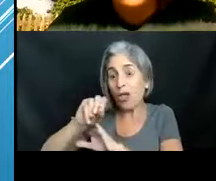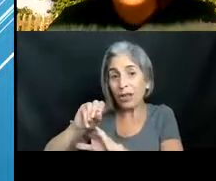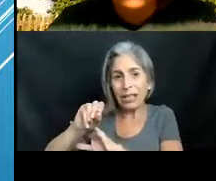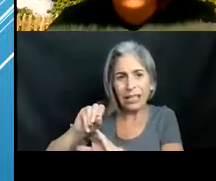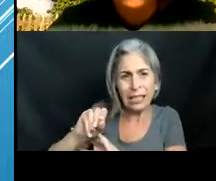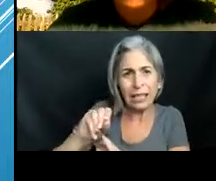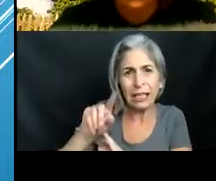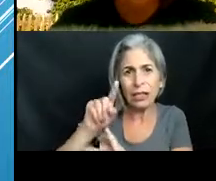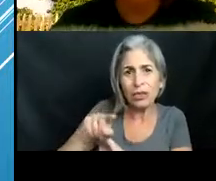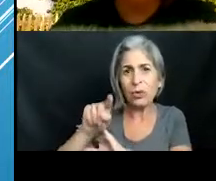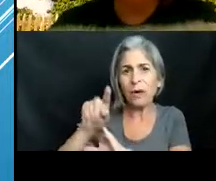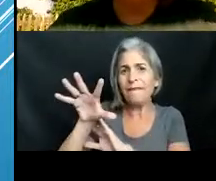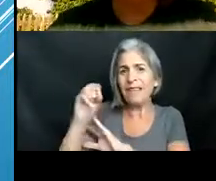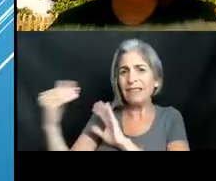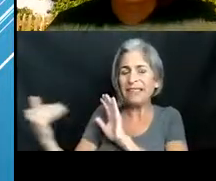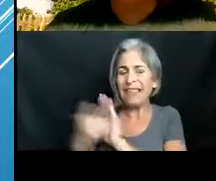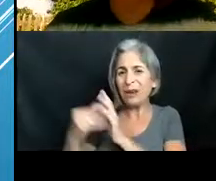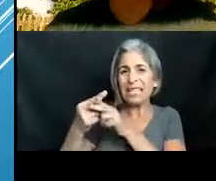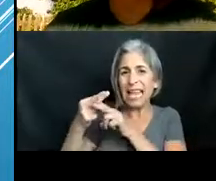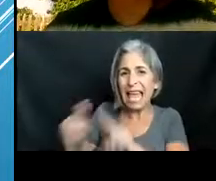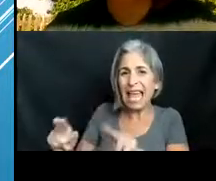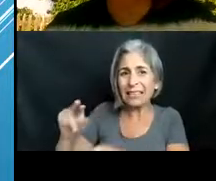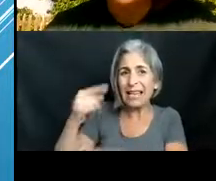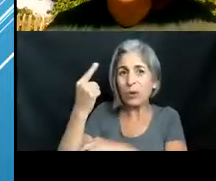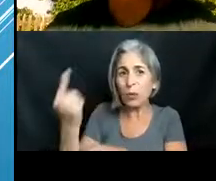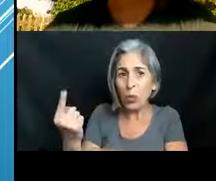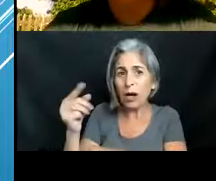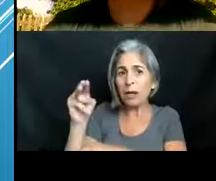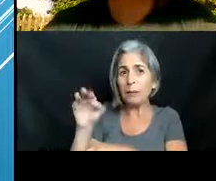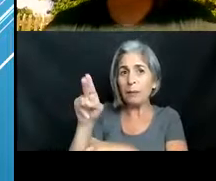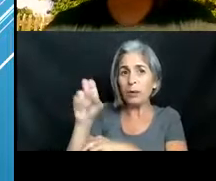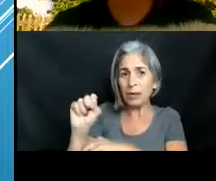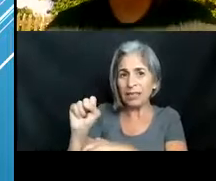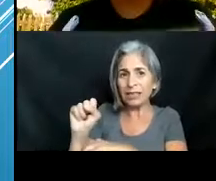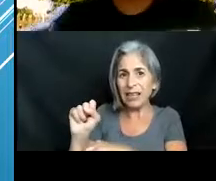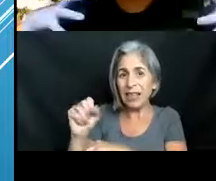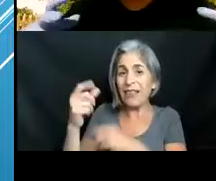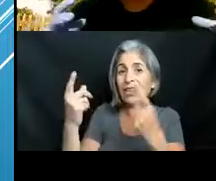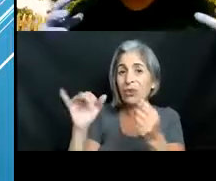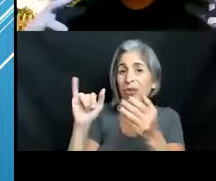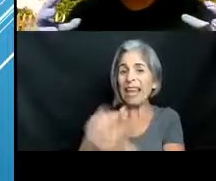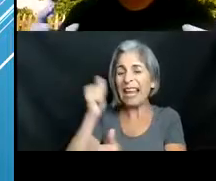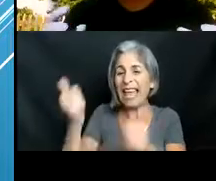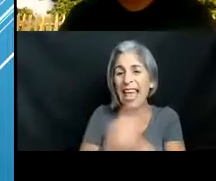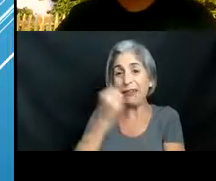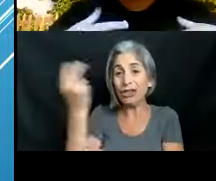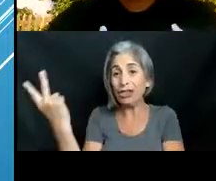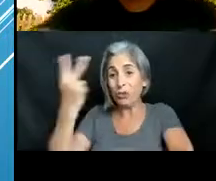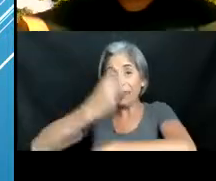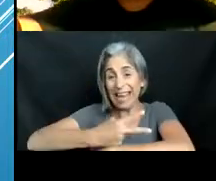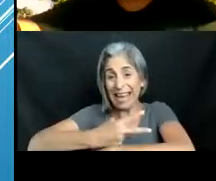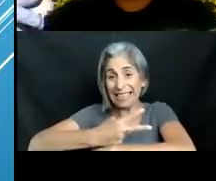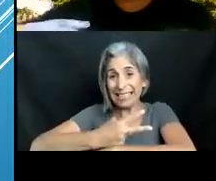one mucus ball um and they could do this every two to four days year-round. So they will produce that big egg sac,